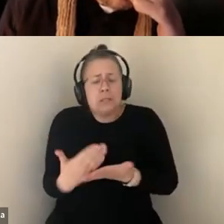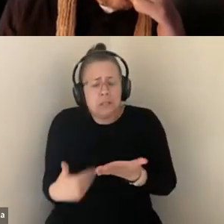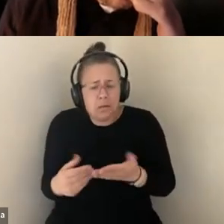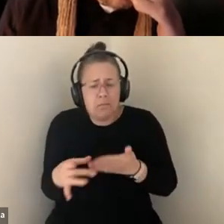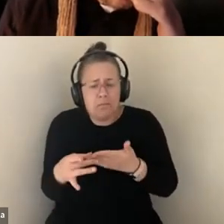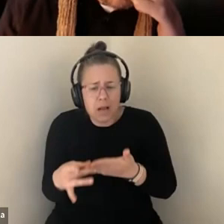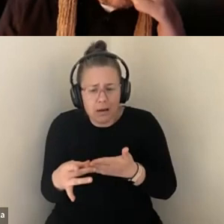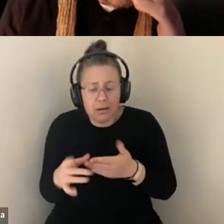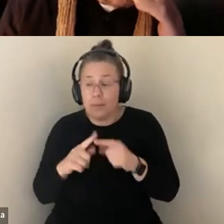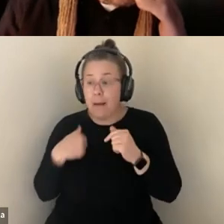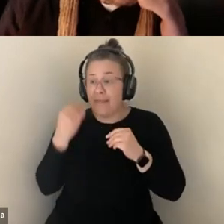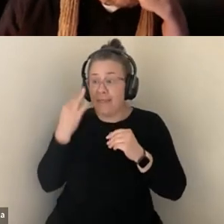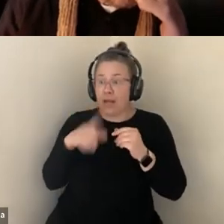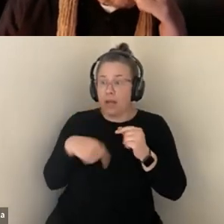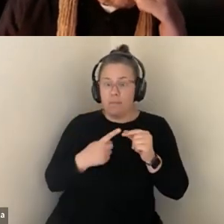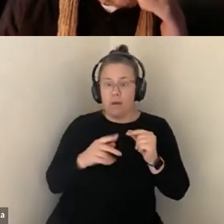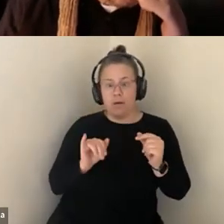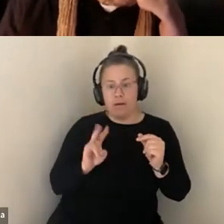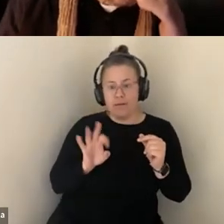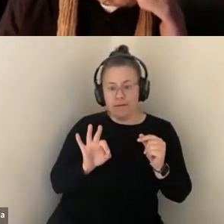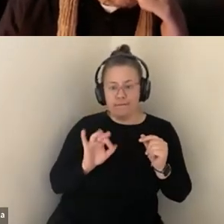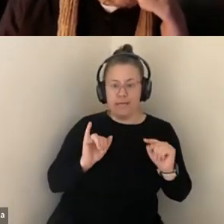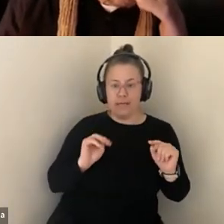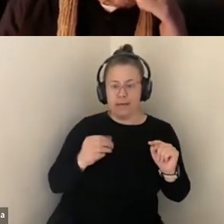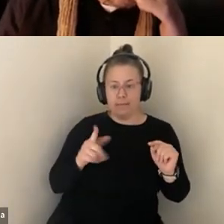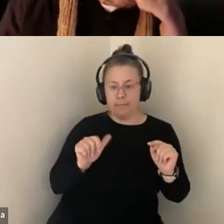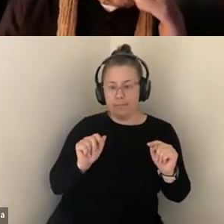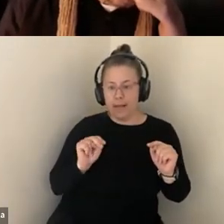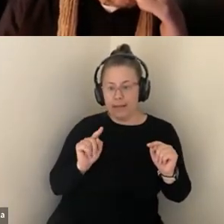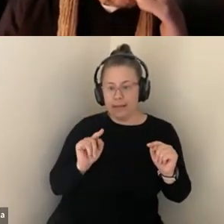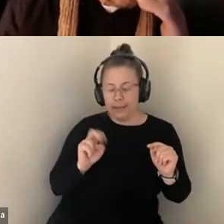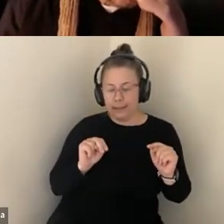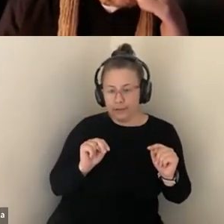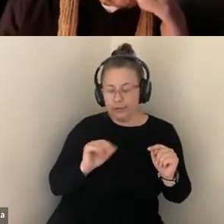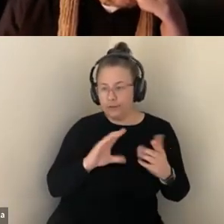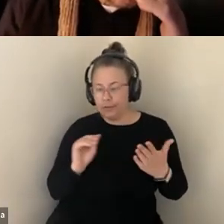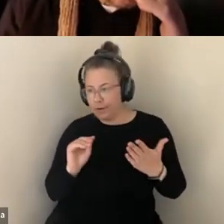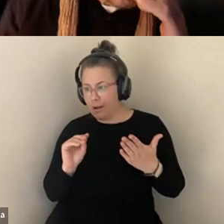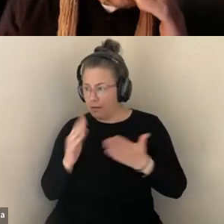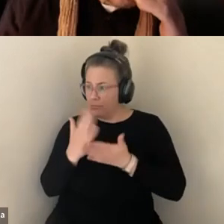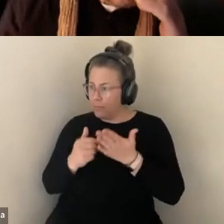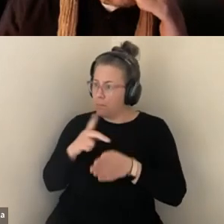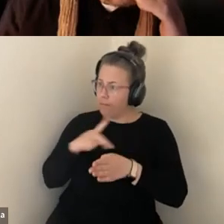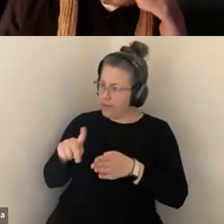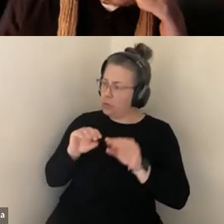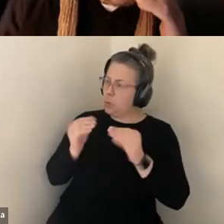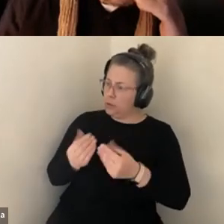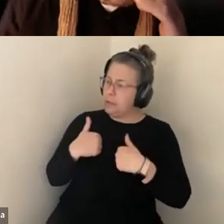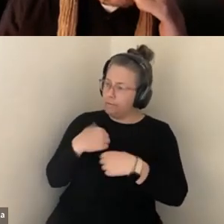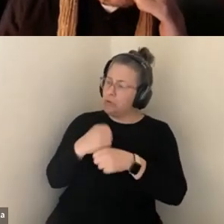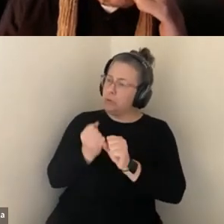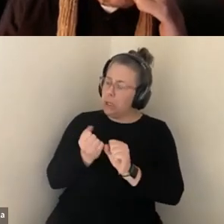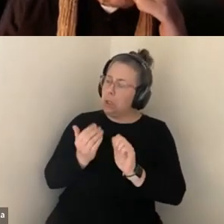AND THE WAYS IN WHICH PROFESSIONAL ORGANIZATIONS HAVE BEEN ABLE TO CREATE SOME SEMBLANCE OF A STANDARD. AND I THINK THAT THAT IS MORE